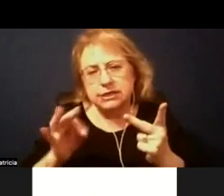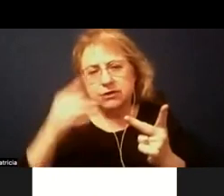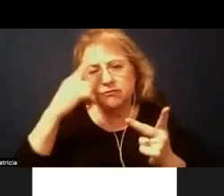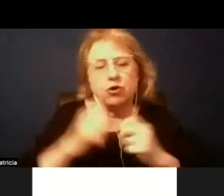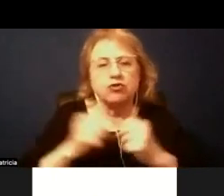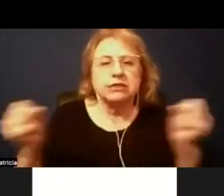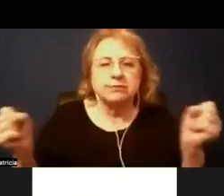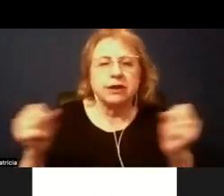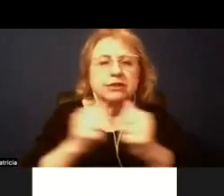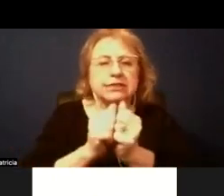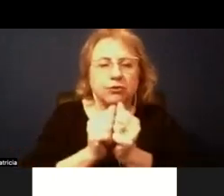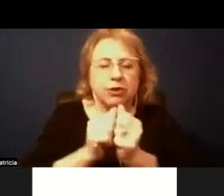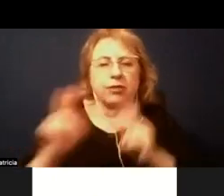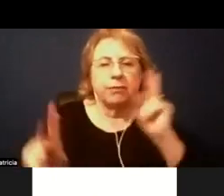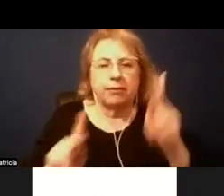thank you randy